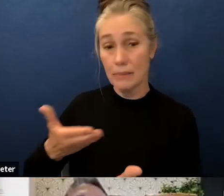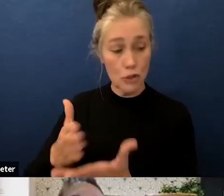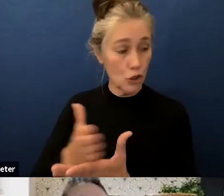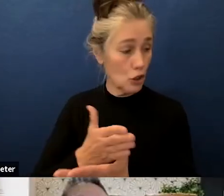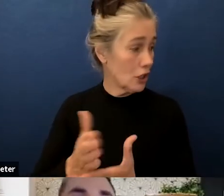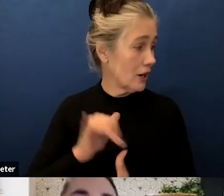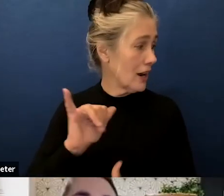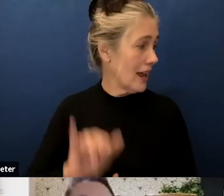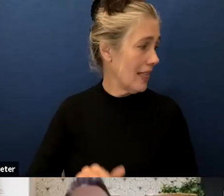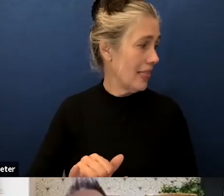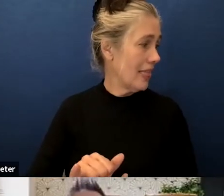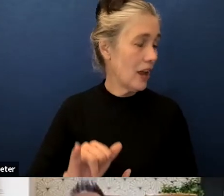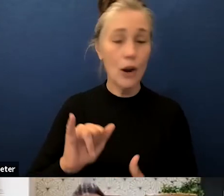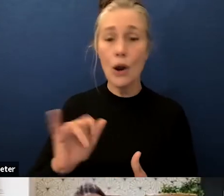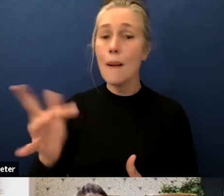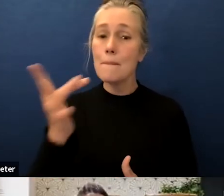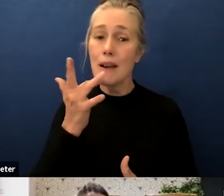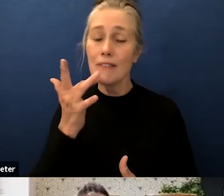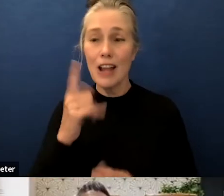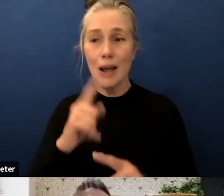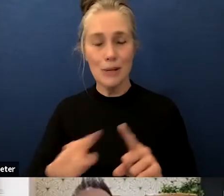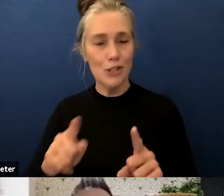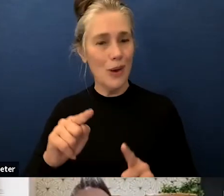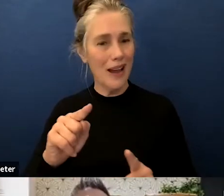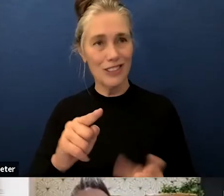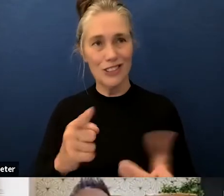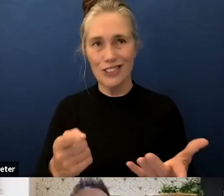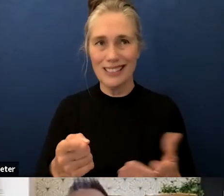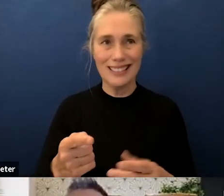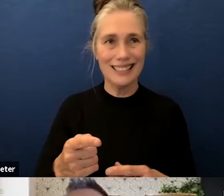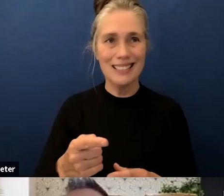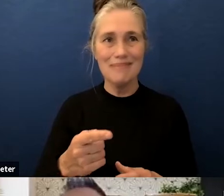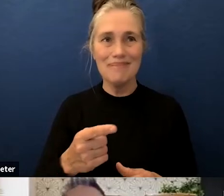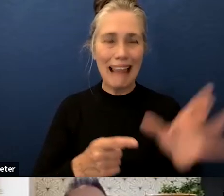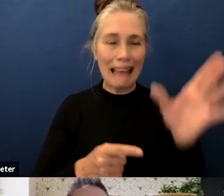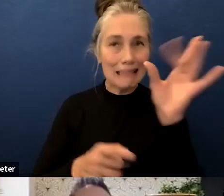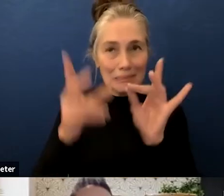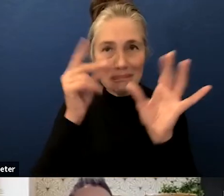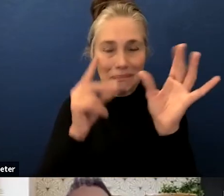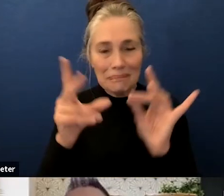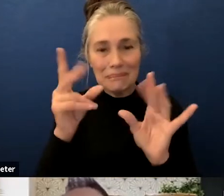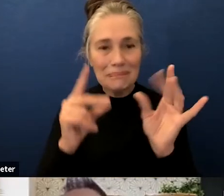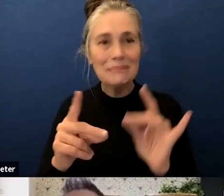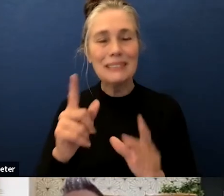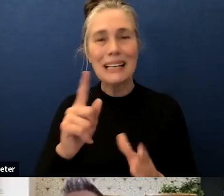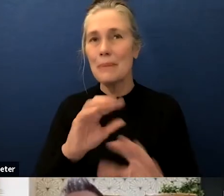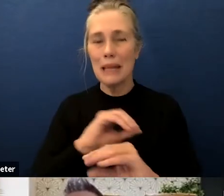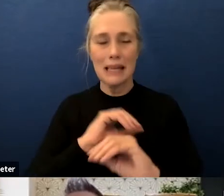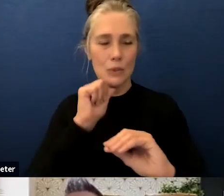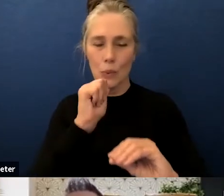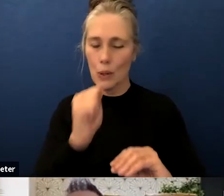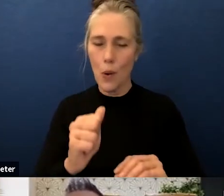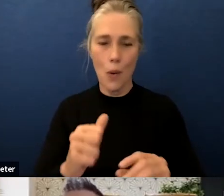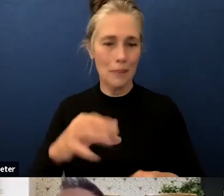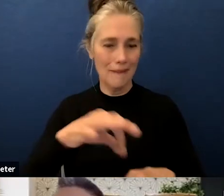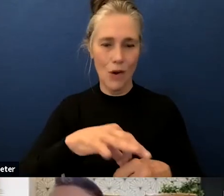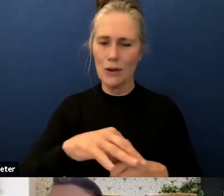glean what uh what you're hearing from all of us we won't be taking a vote or anything like